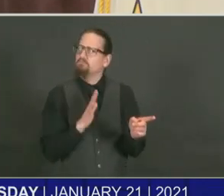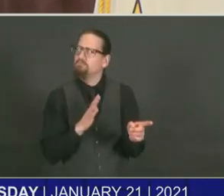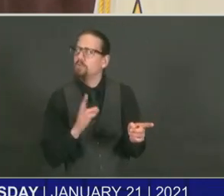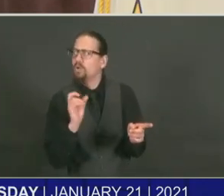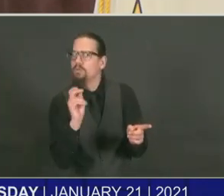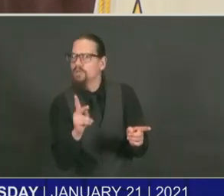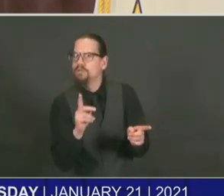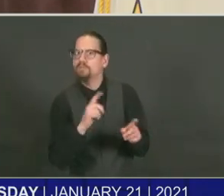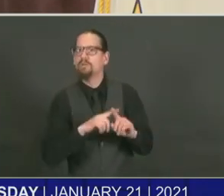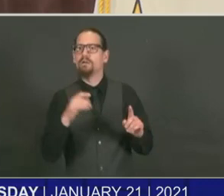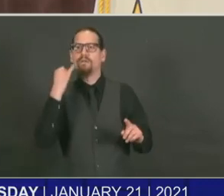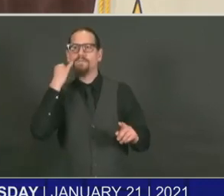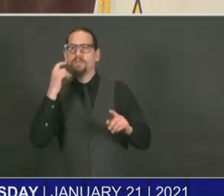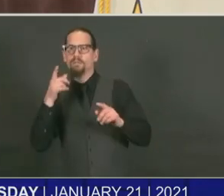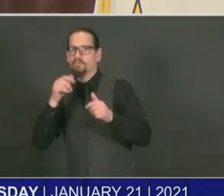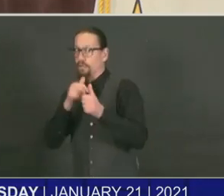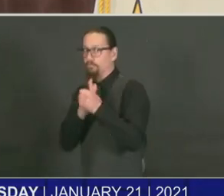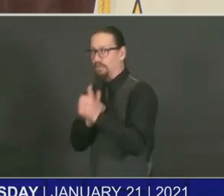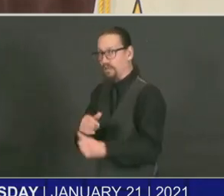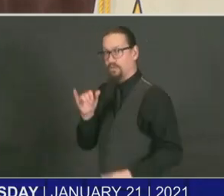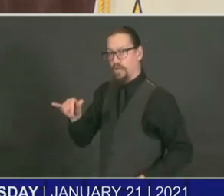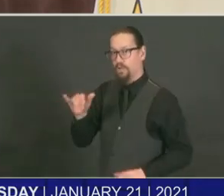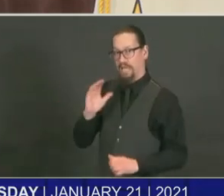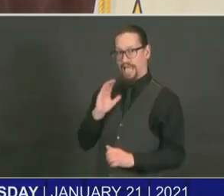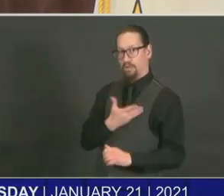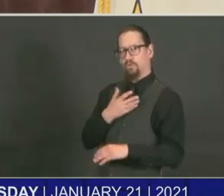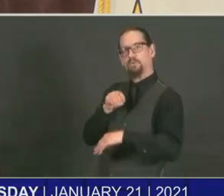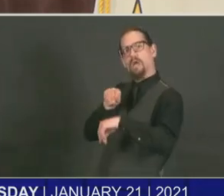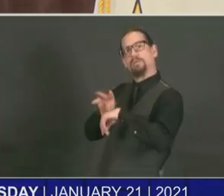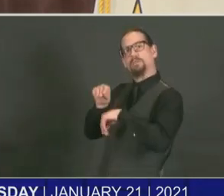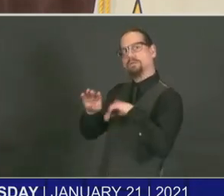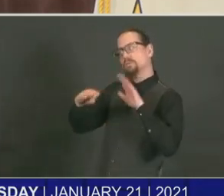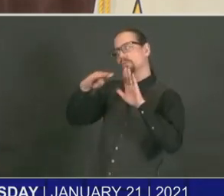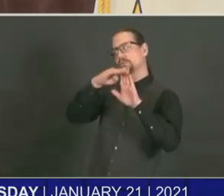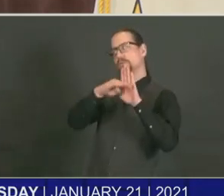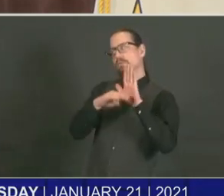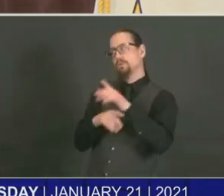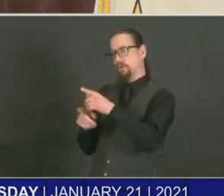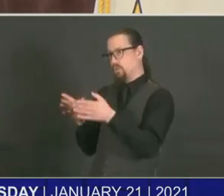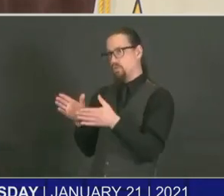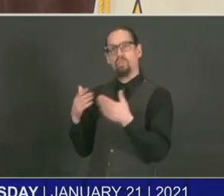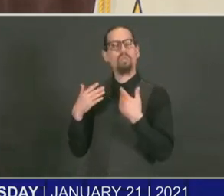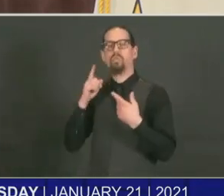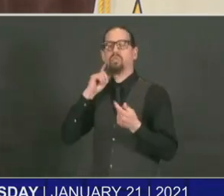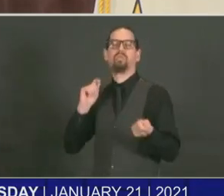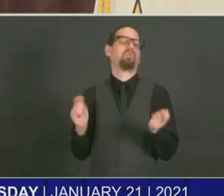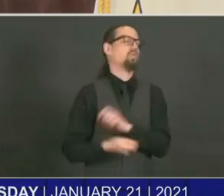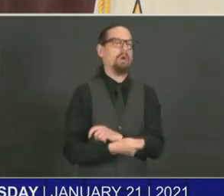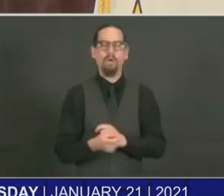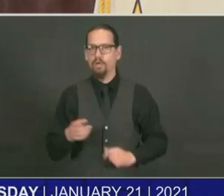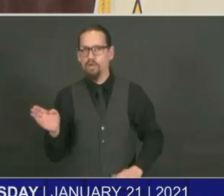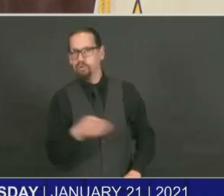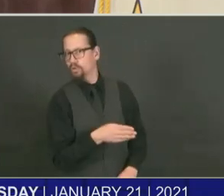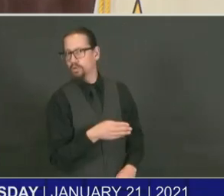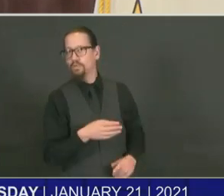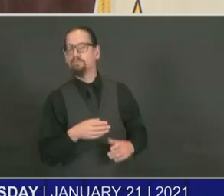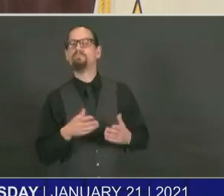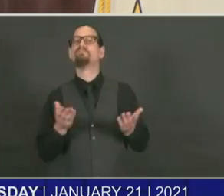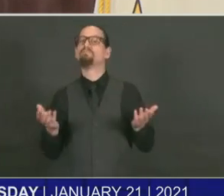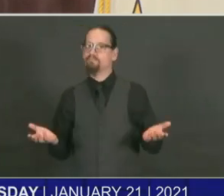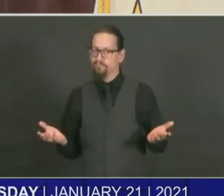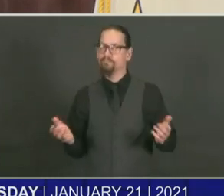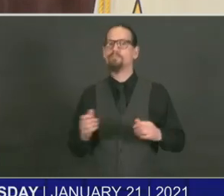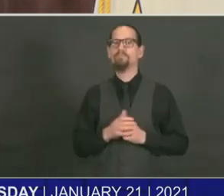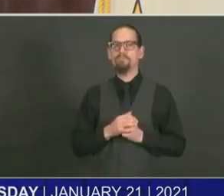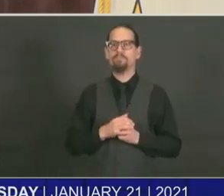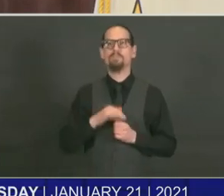are not following our guidance. When we have overall partners who are working with us, we're making sure that the